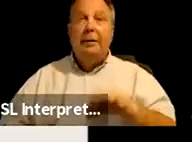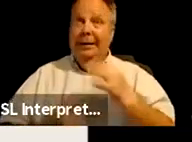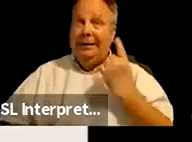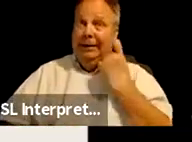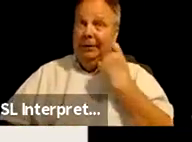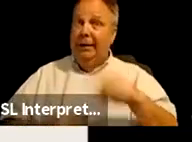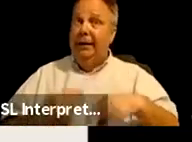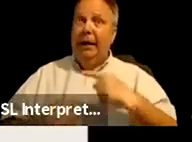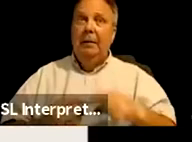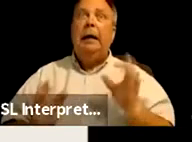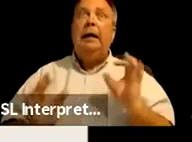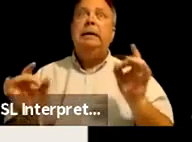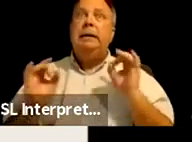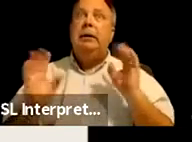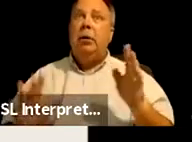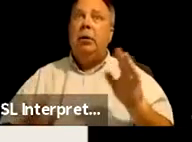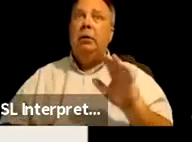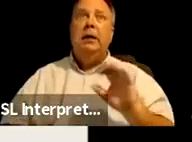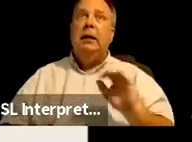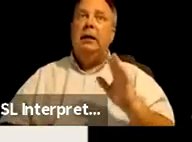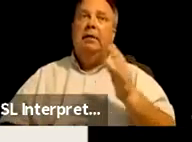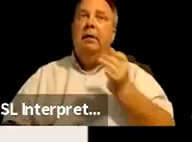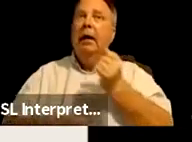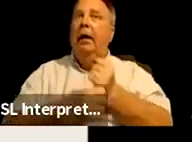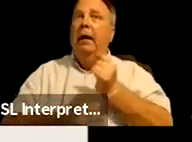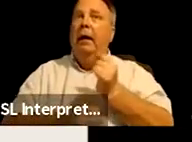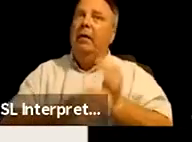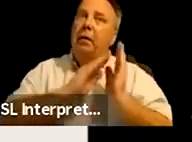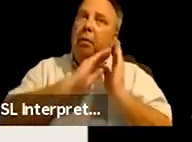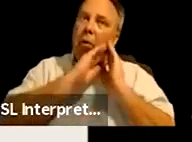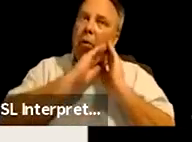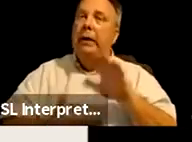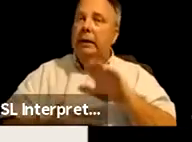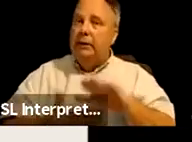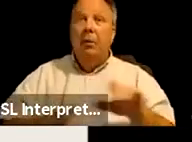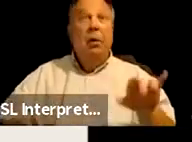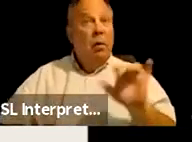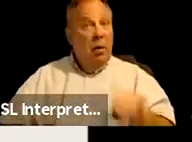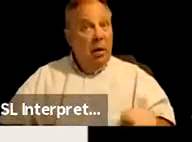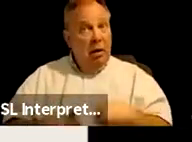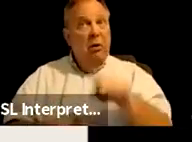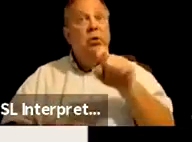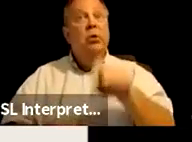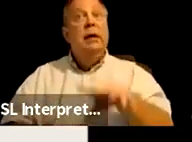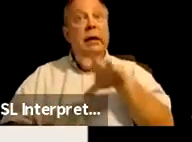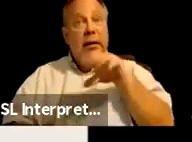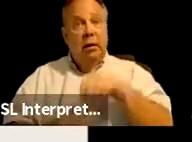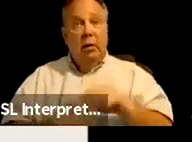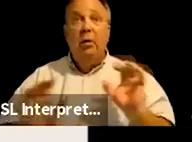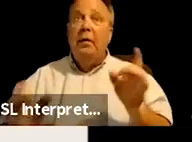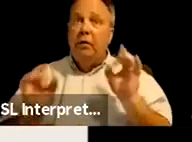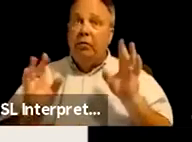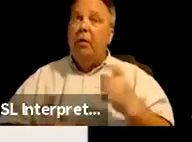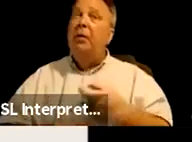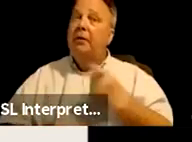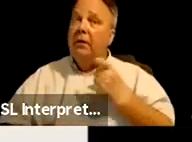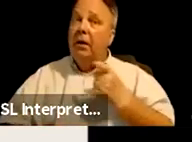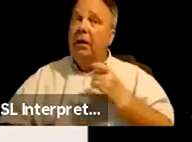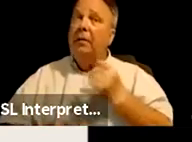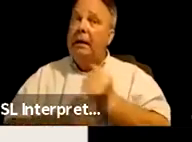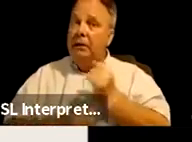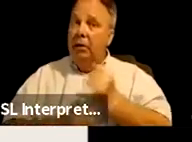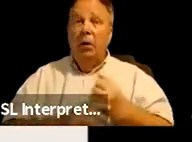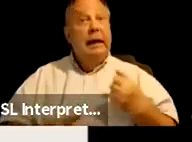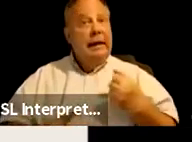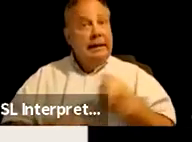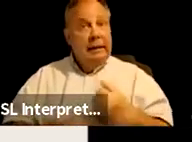about the horrors of the boarding schools, but we also need to include how trauma from institutionalization has impacted our communities